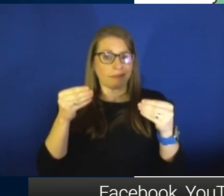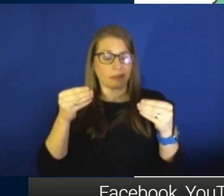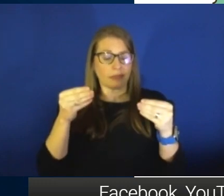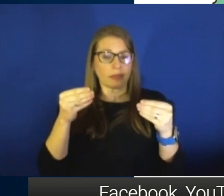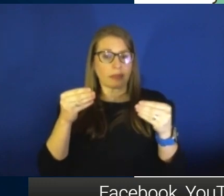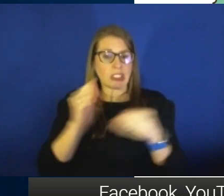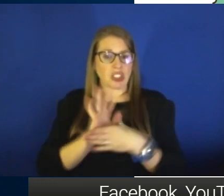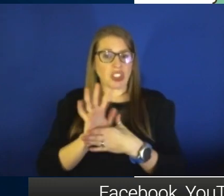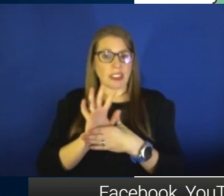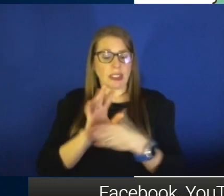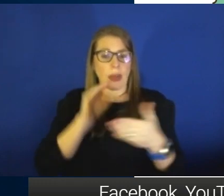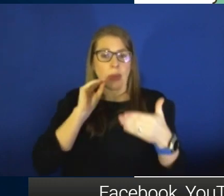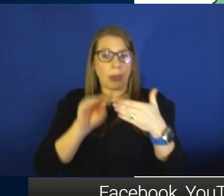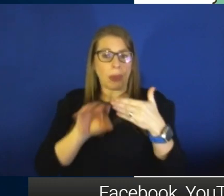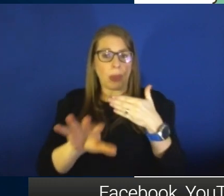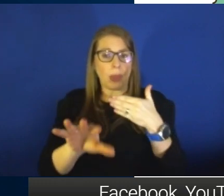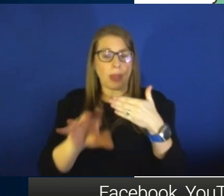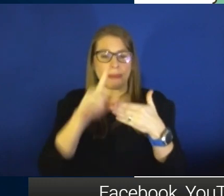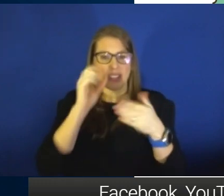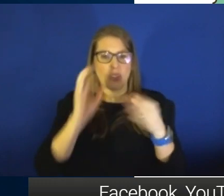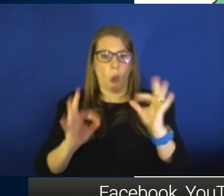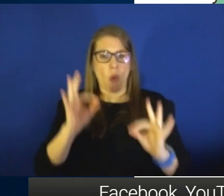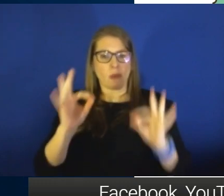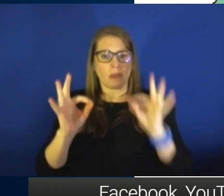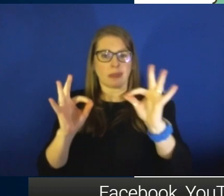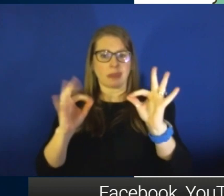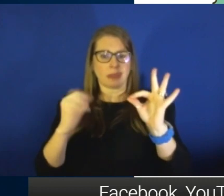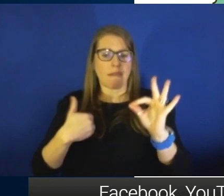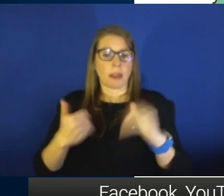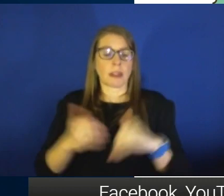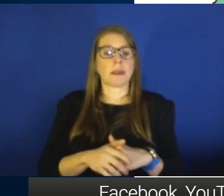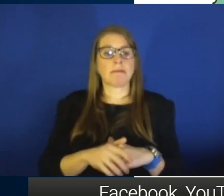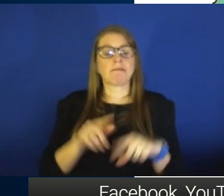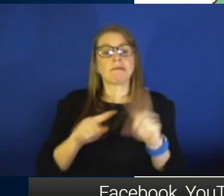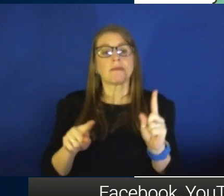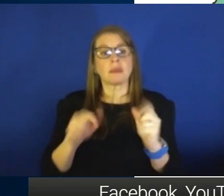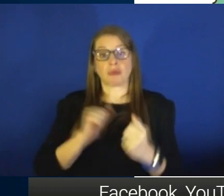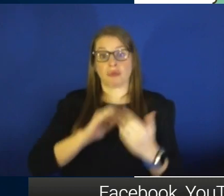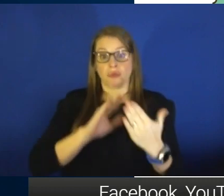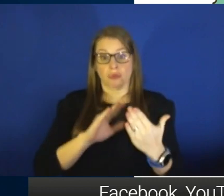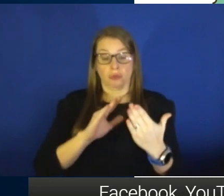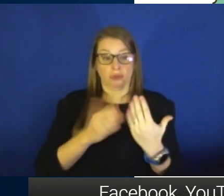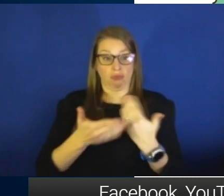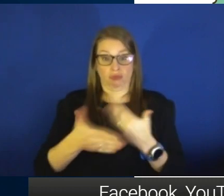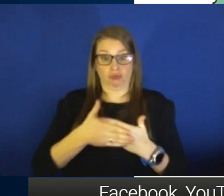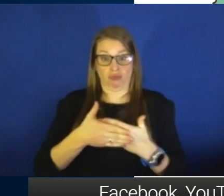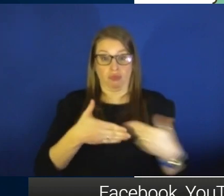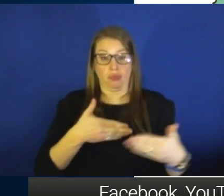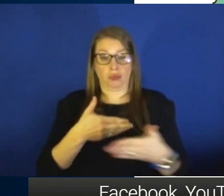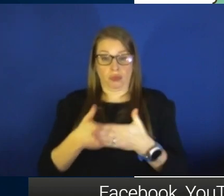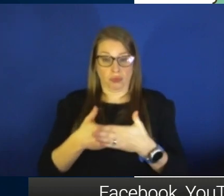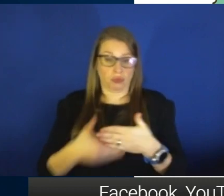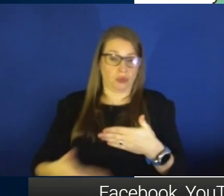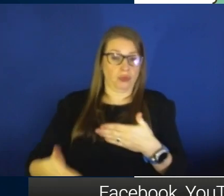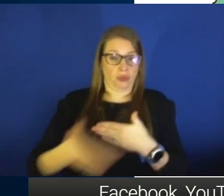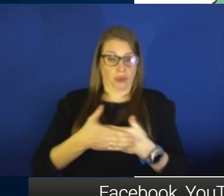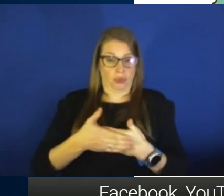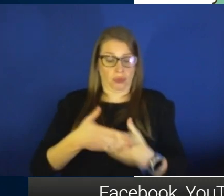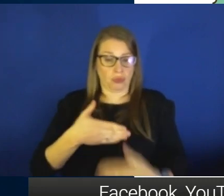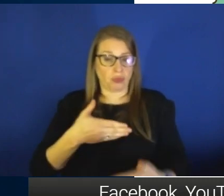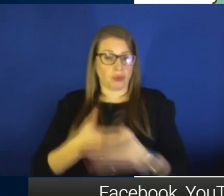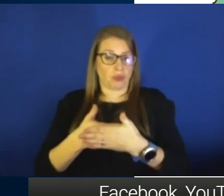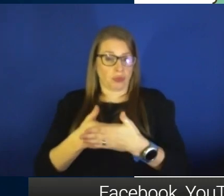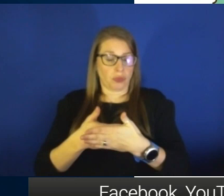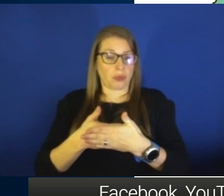to the other because of those holes. But the more of those strategies that we layer together, the more stacks or slices of Swiss